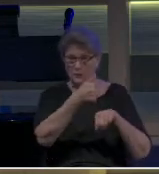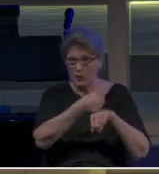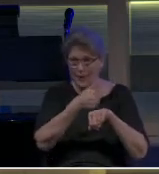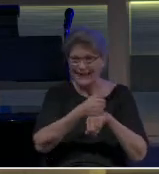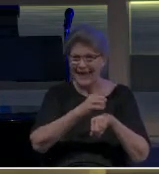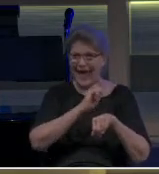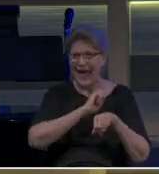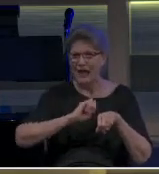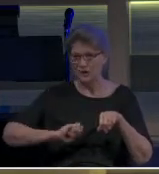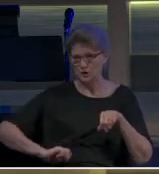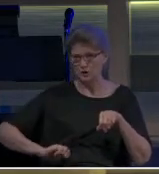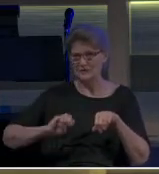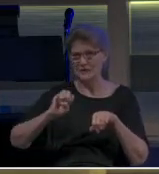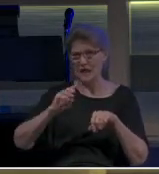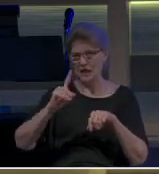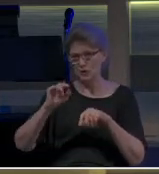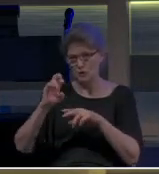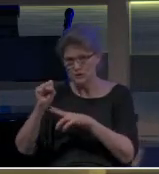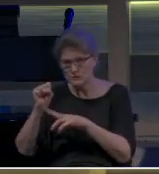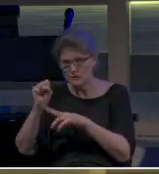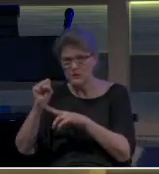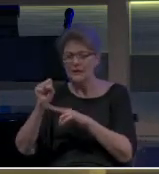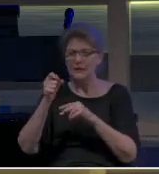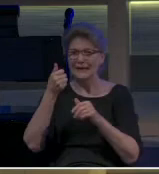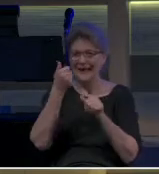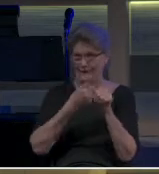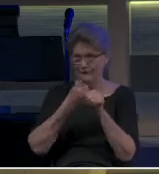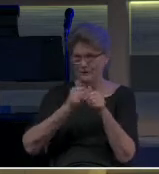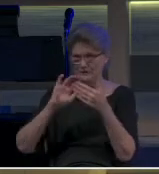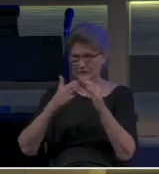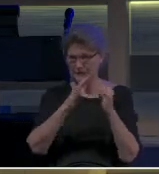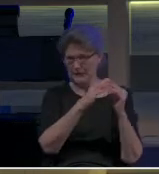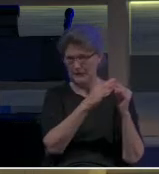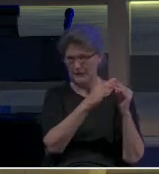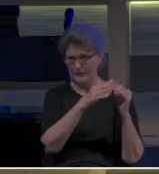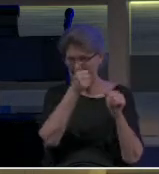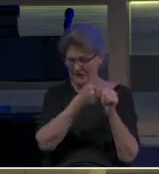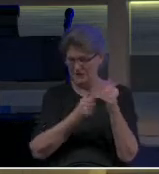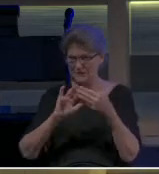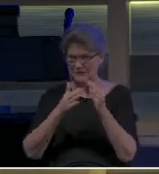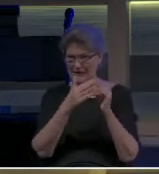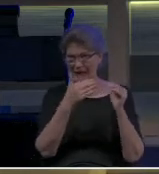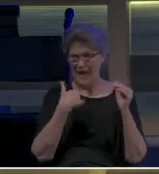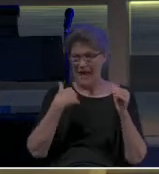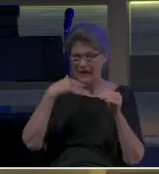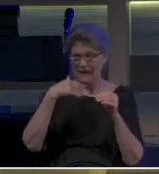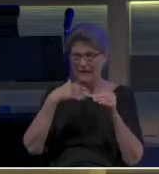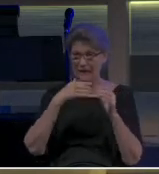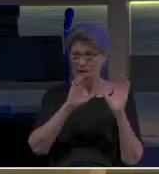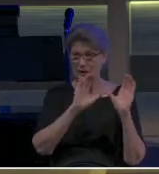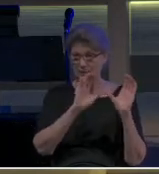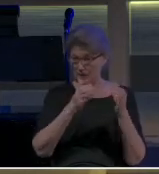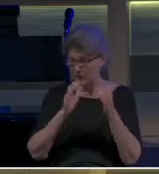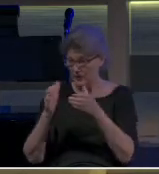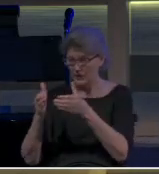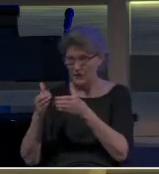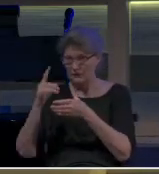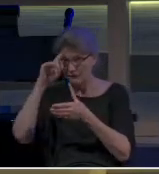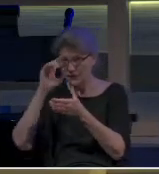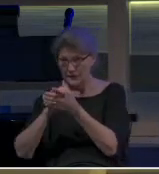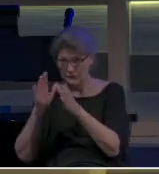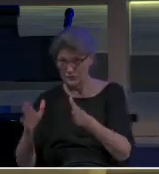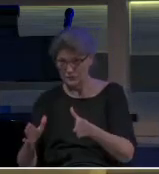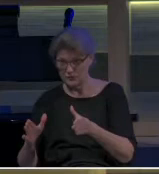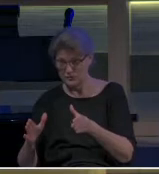every city as I directed you. All right? So each city had its own believing community. And don't think about